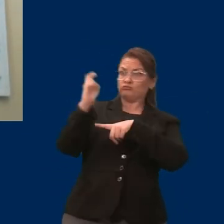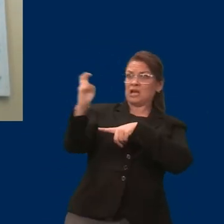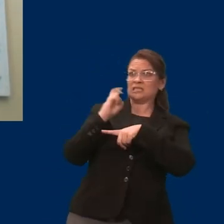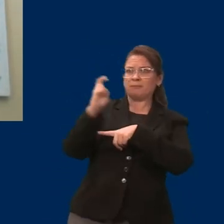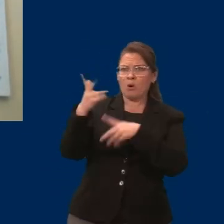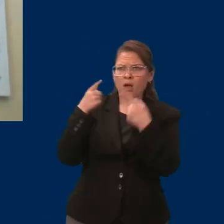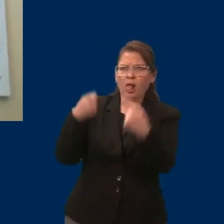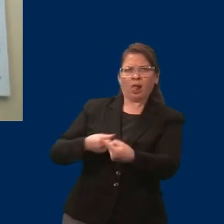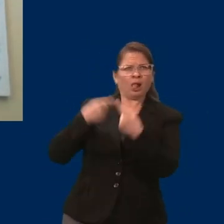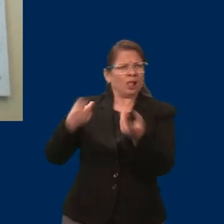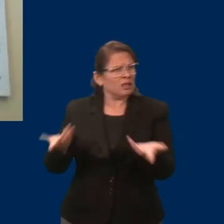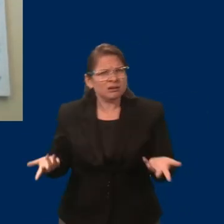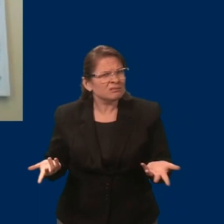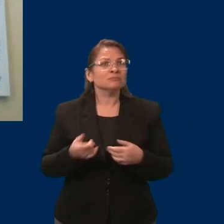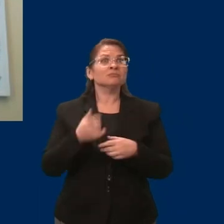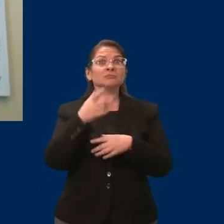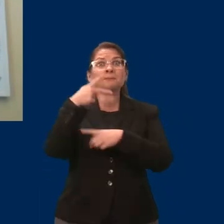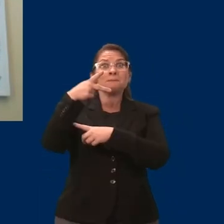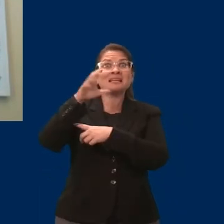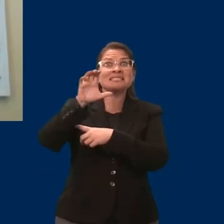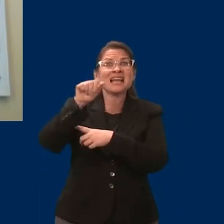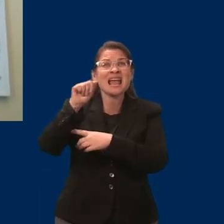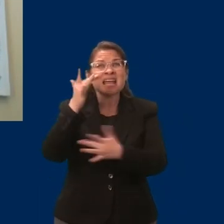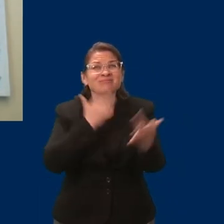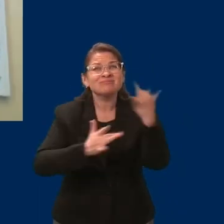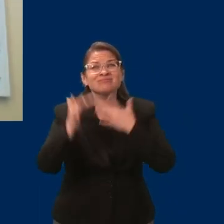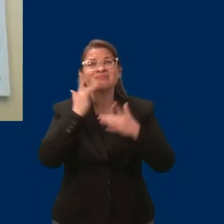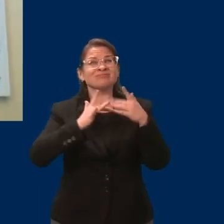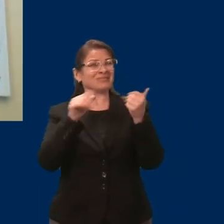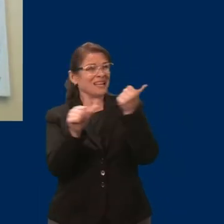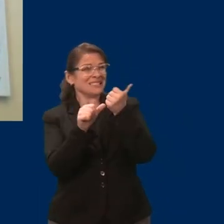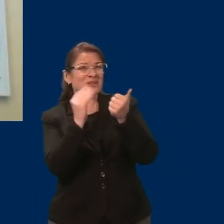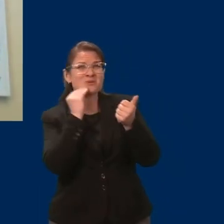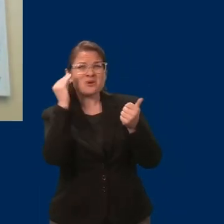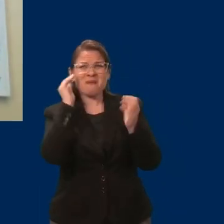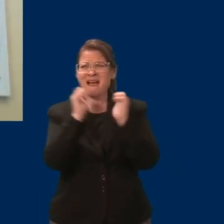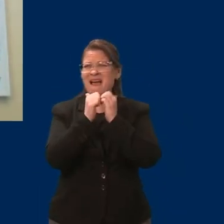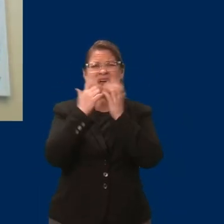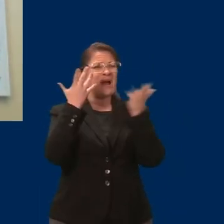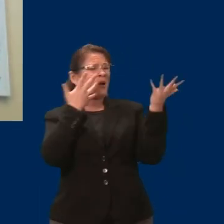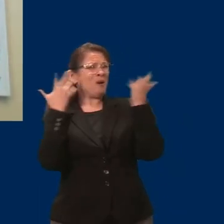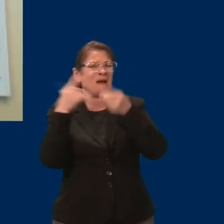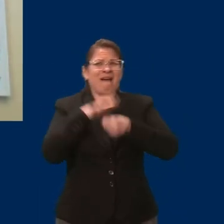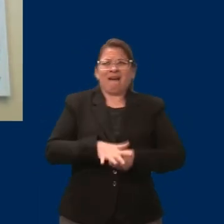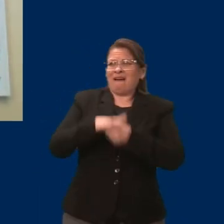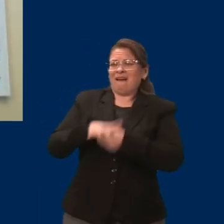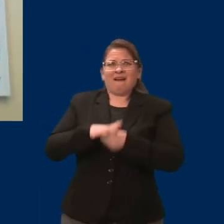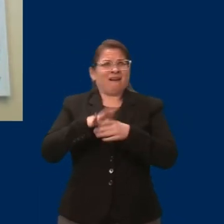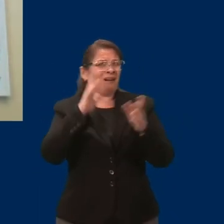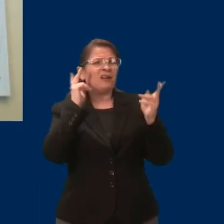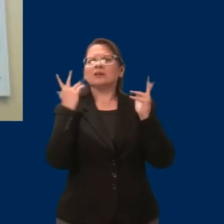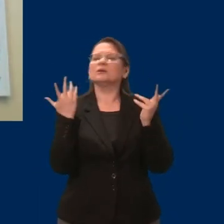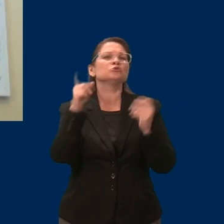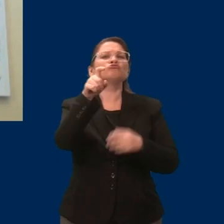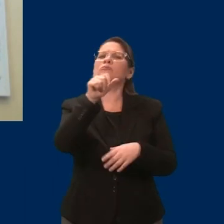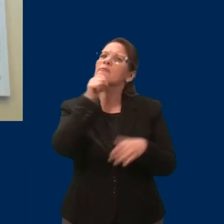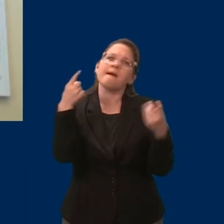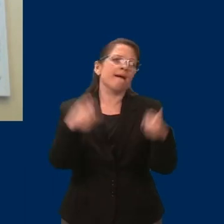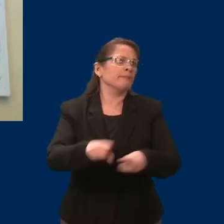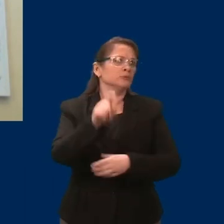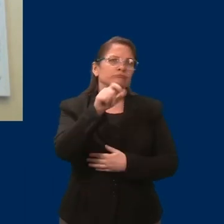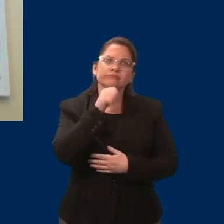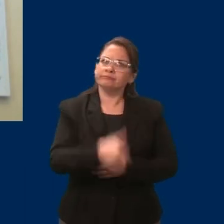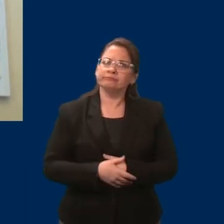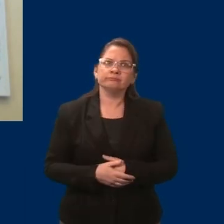PCA during a shortage of health care professionals and no one should have to worry about how they can afford to live in a home that